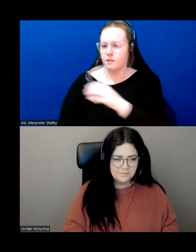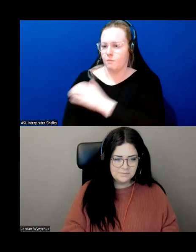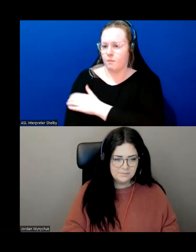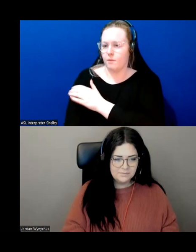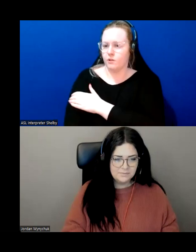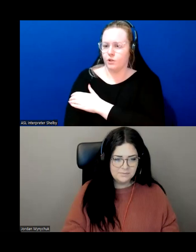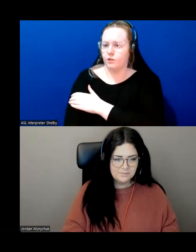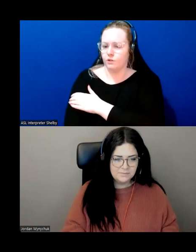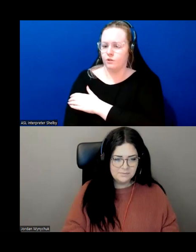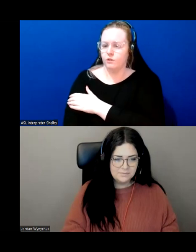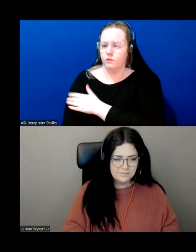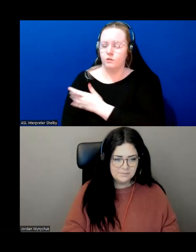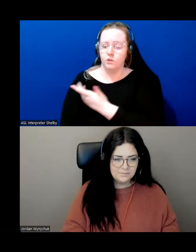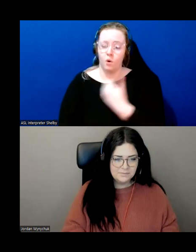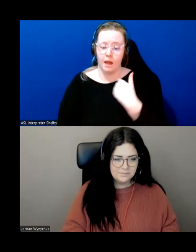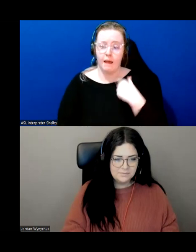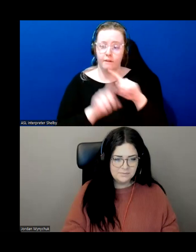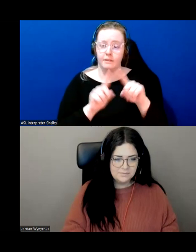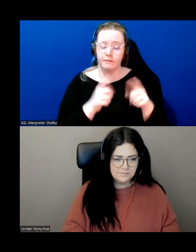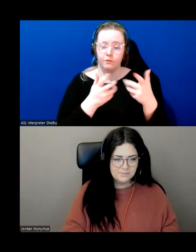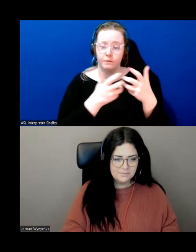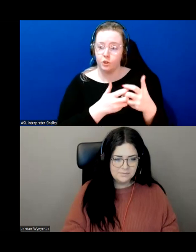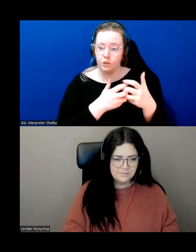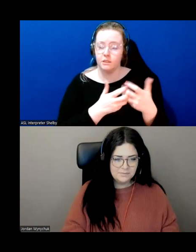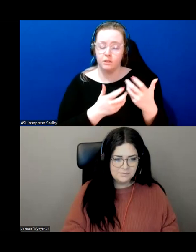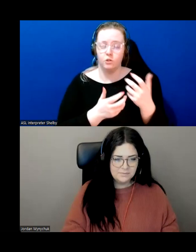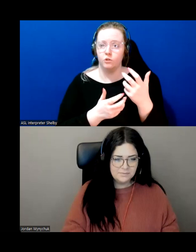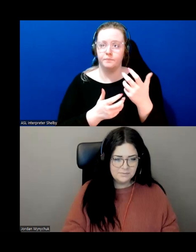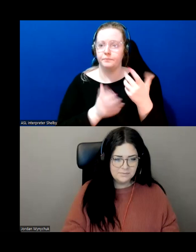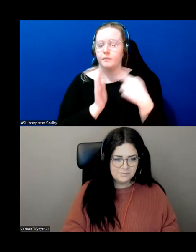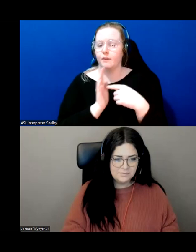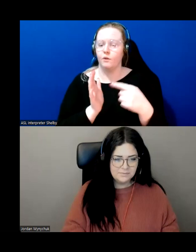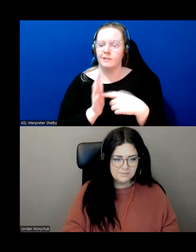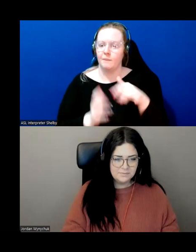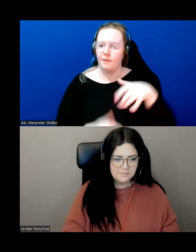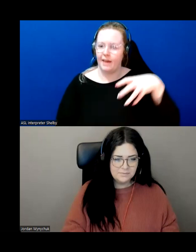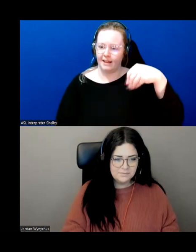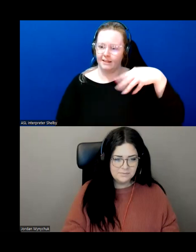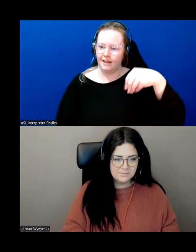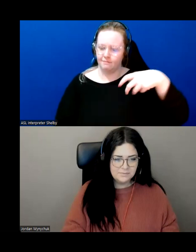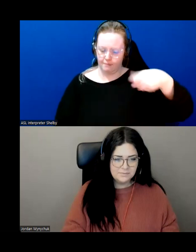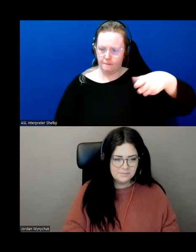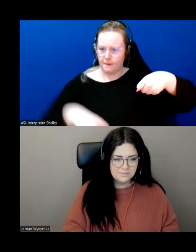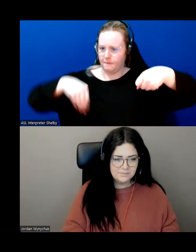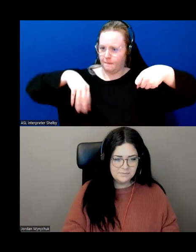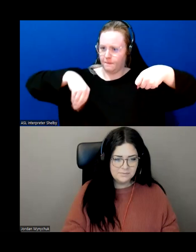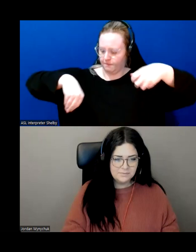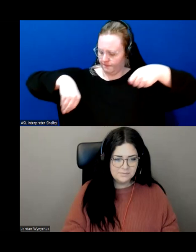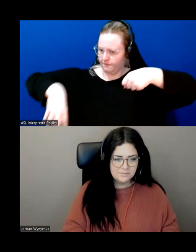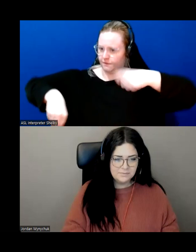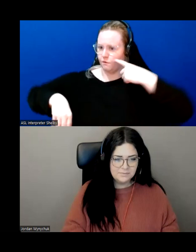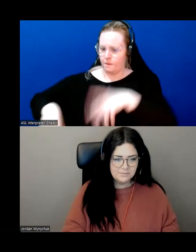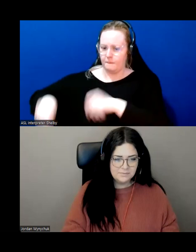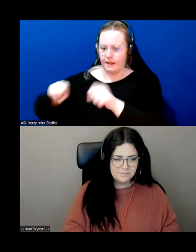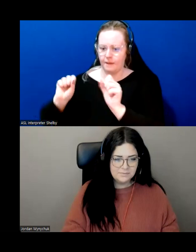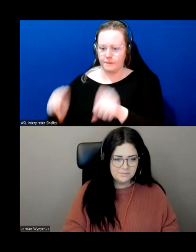devices to help you pick up things those grabbers so as alan mentioned that your home health store uh does have different devices